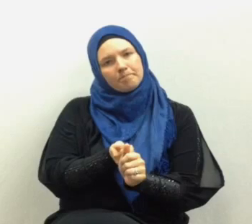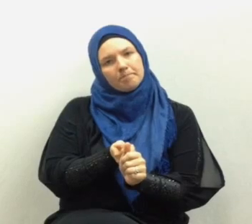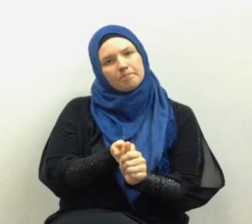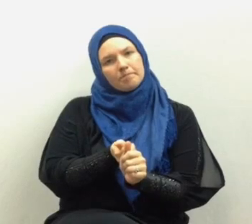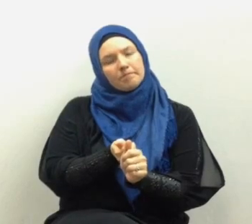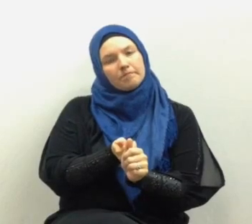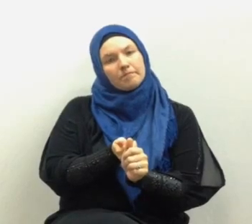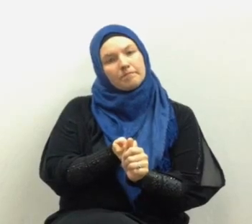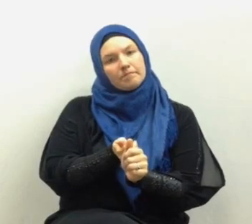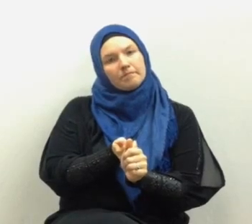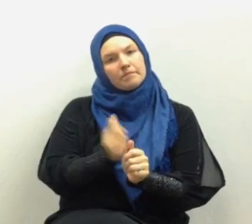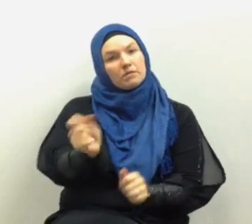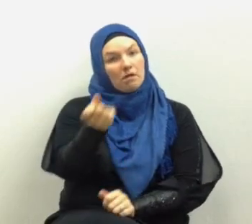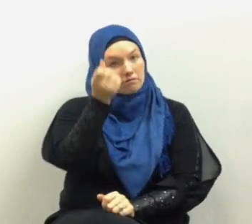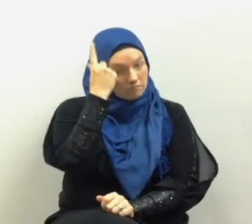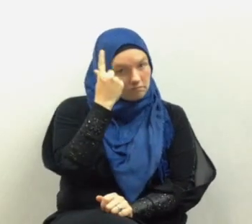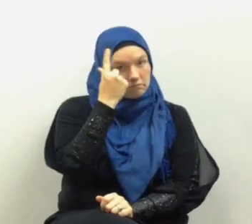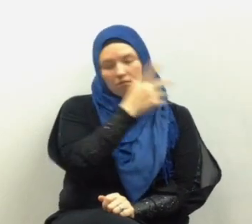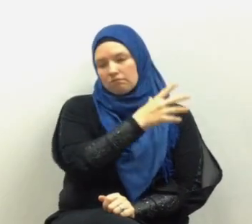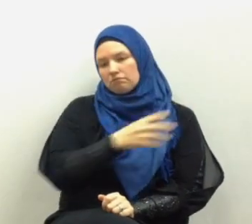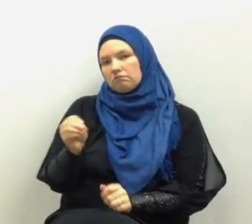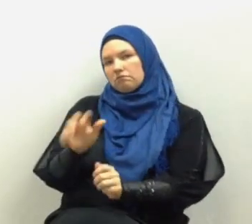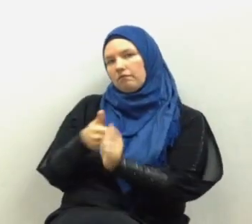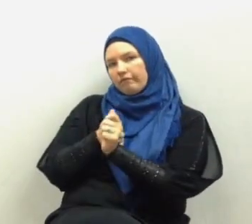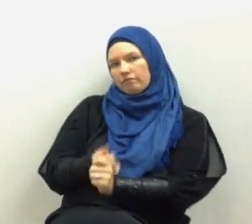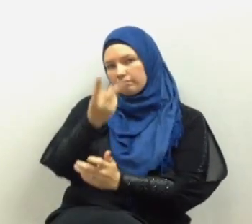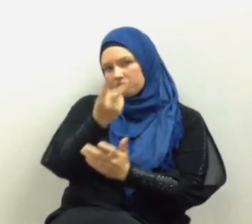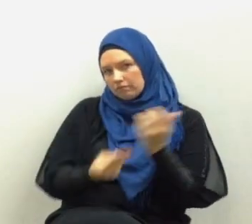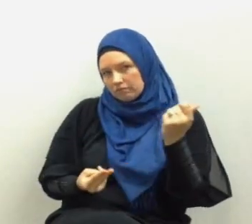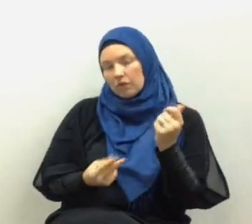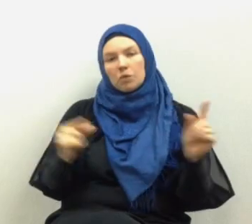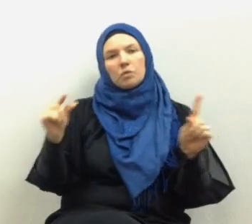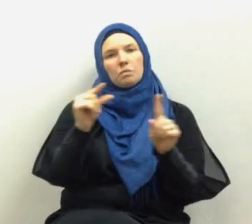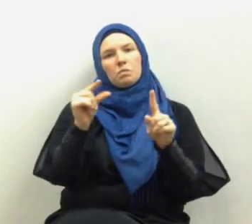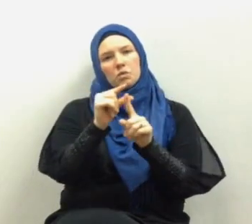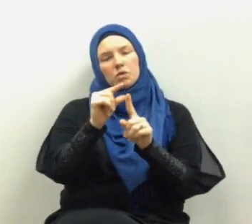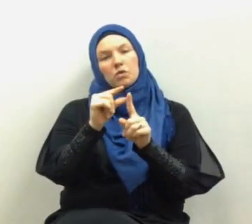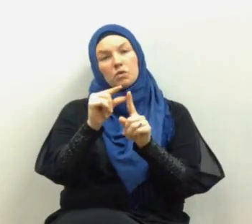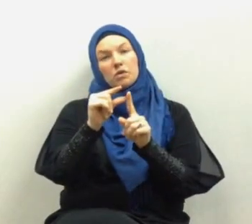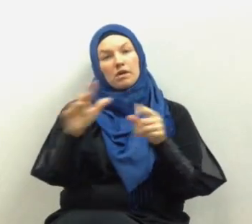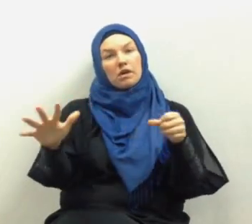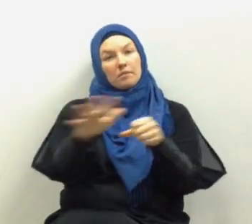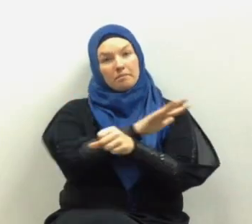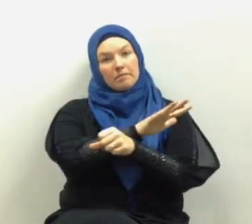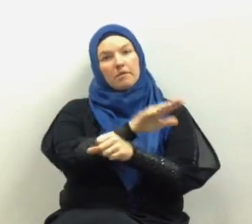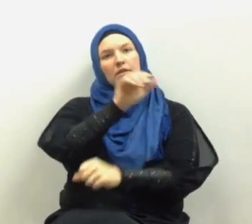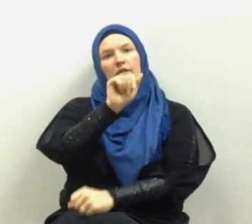to understand and to follow and the word complete